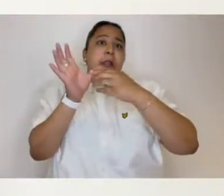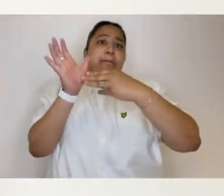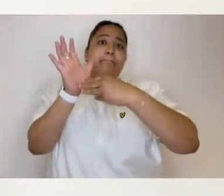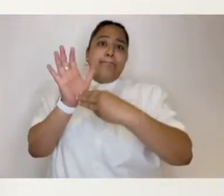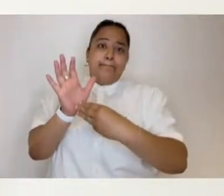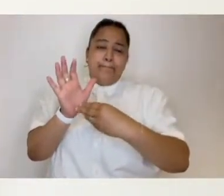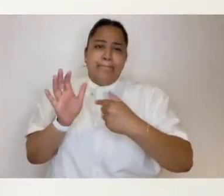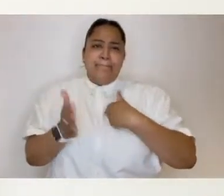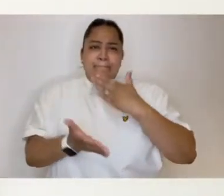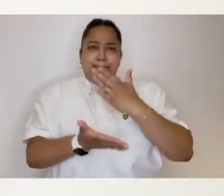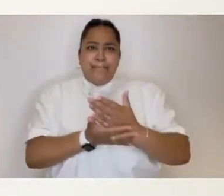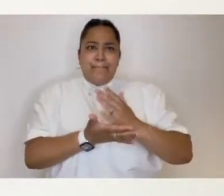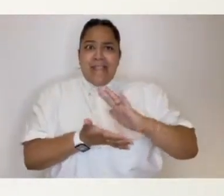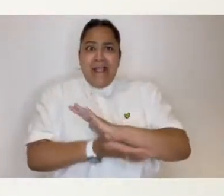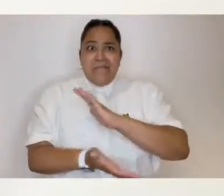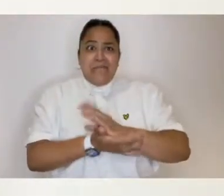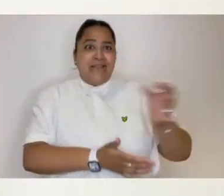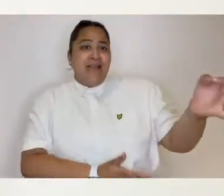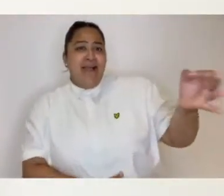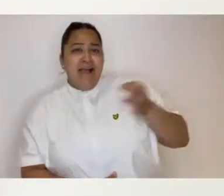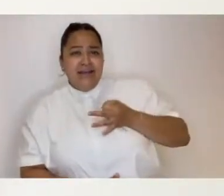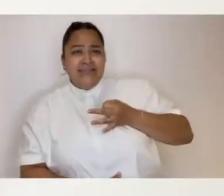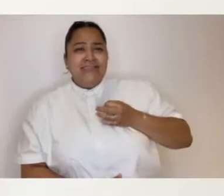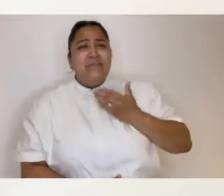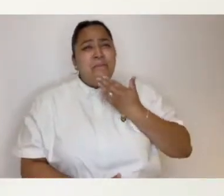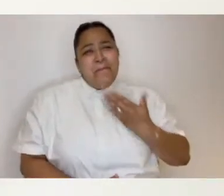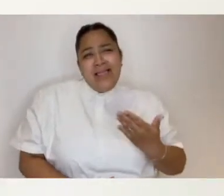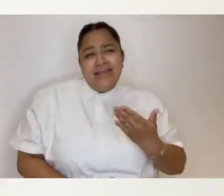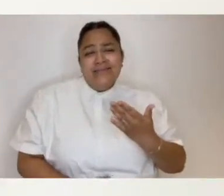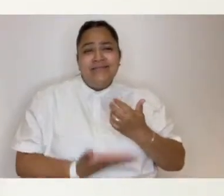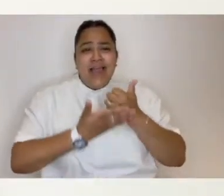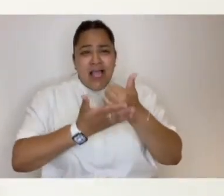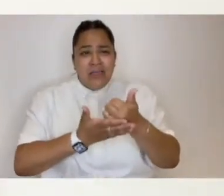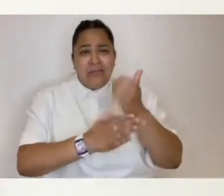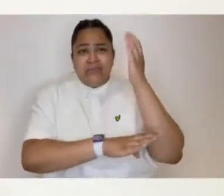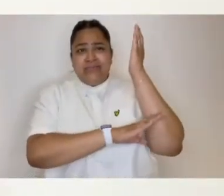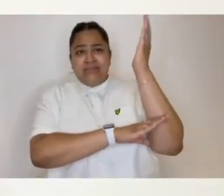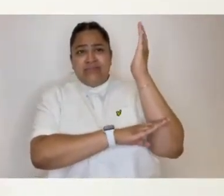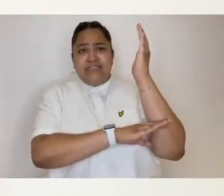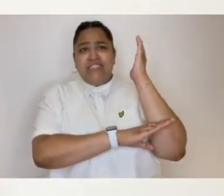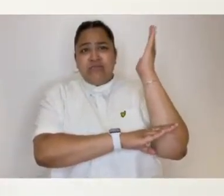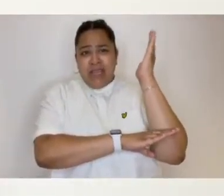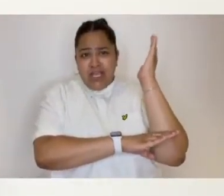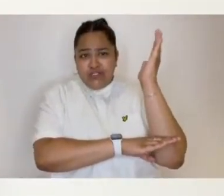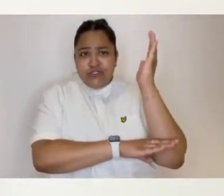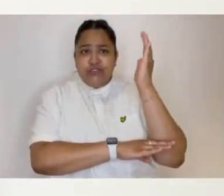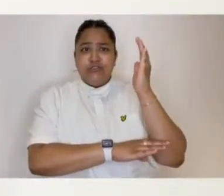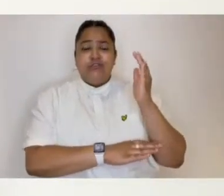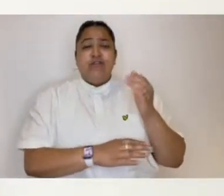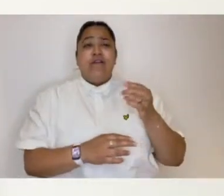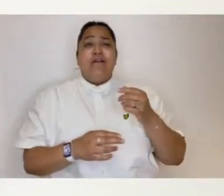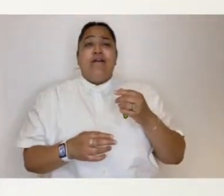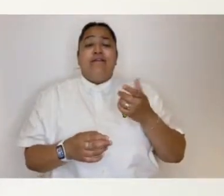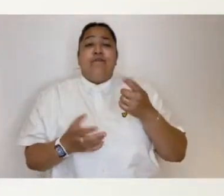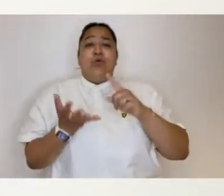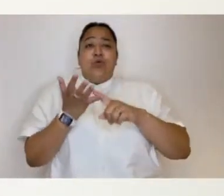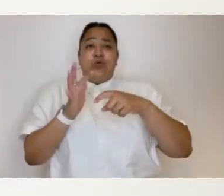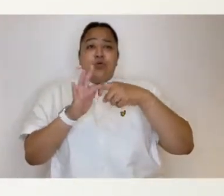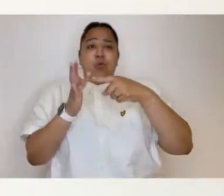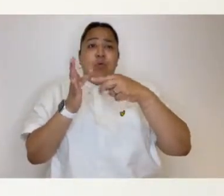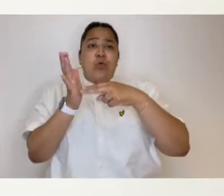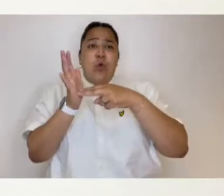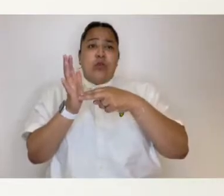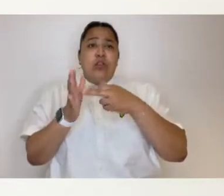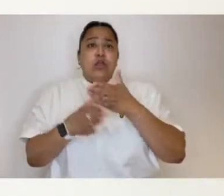have been asked to do the opening speech for the Yukon Careers Barking and Dagnam Carnival